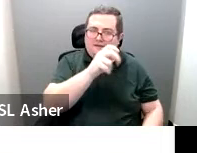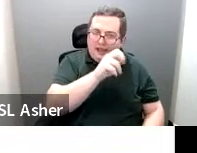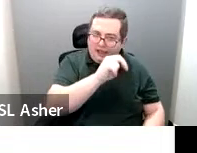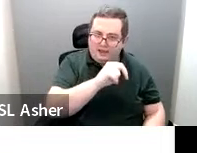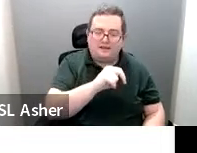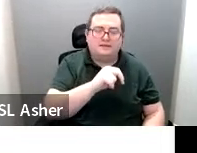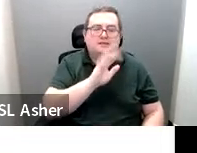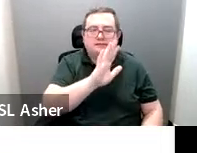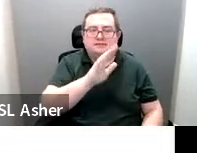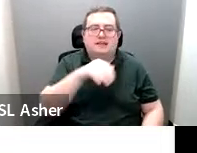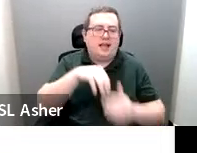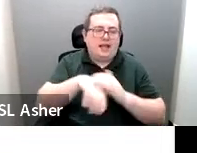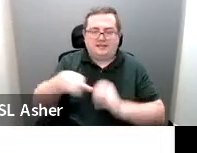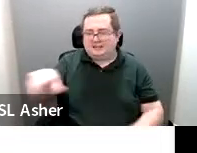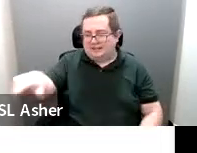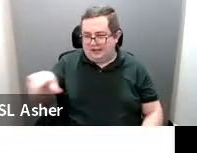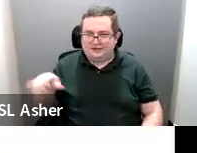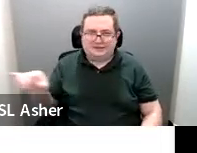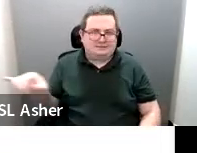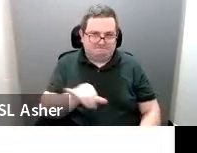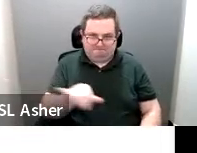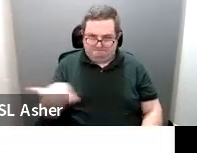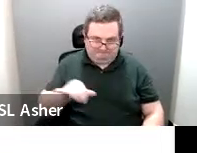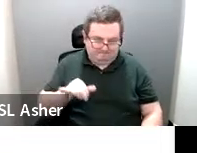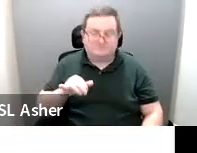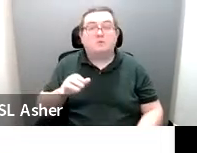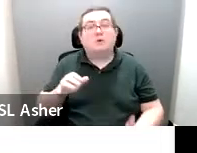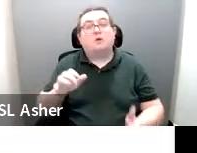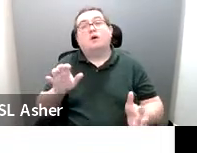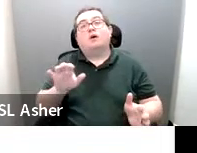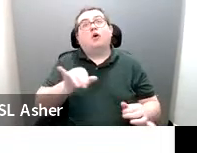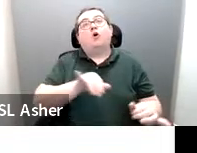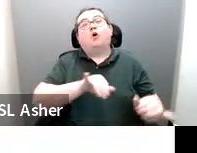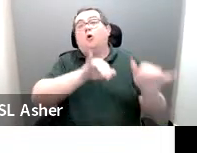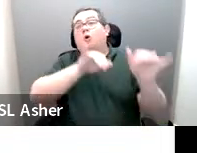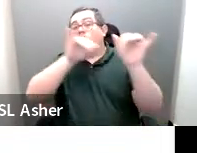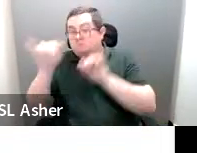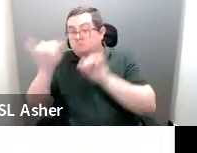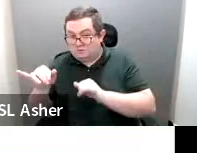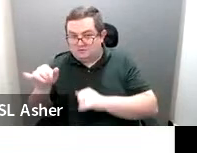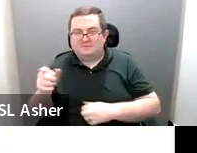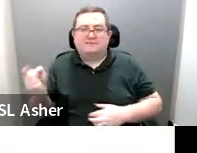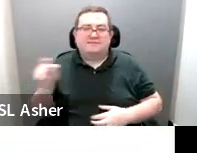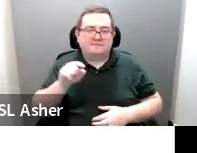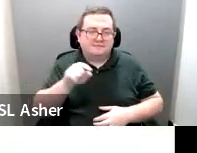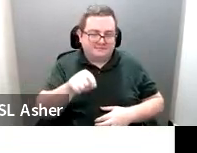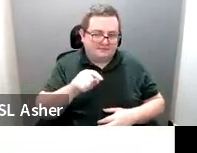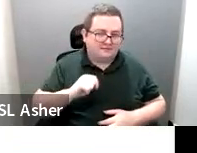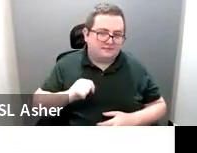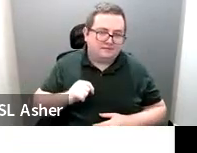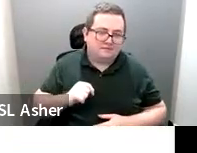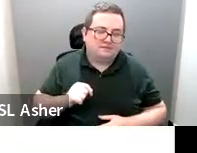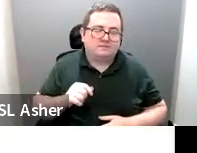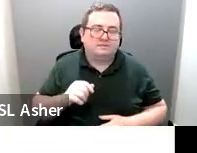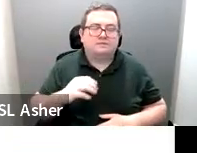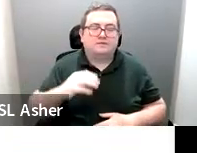access aisle that it serves. But also, onto slide 31, the vertical clearance location is going to